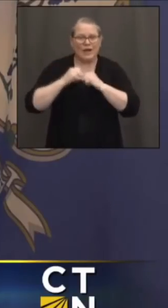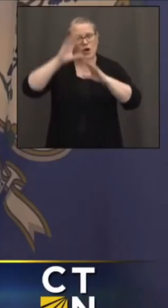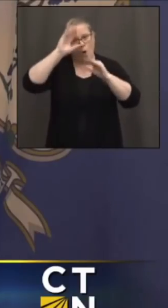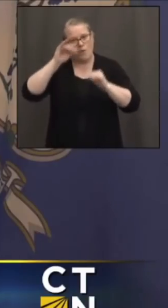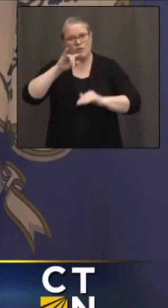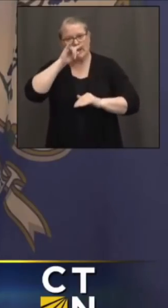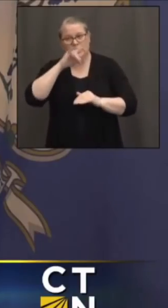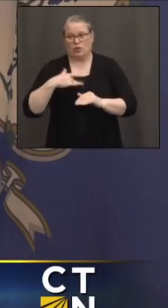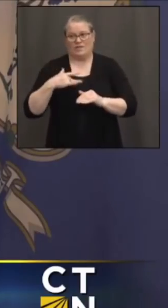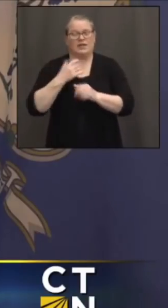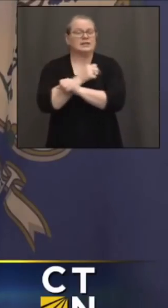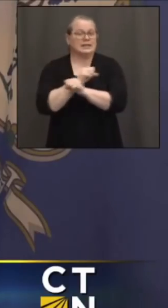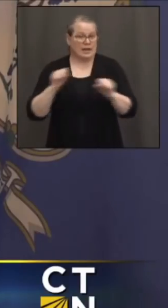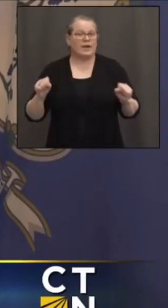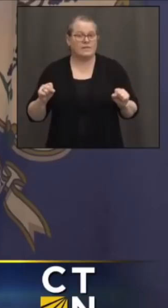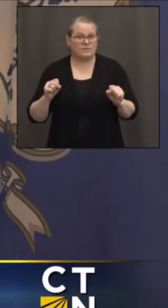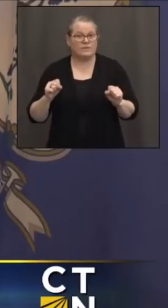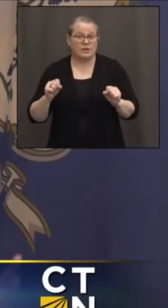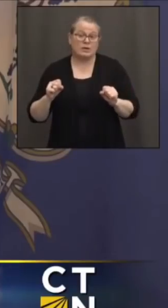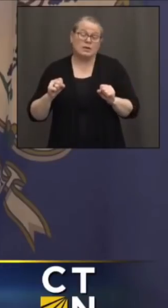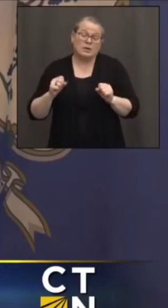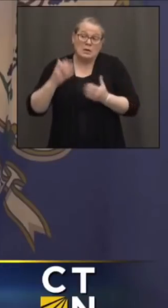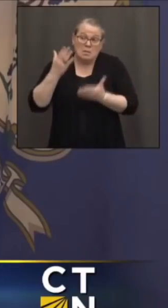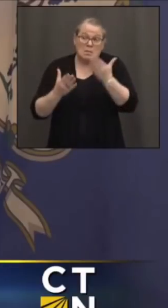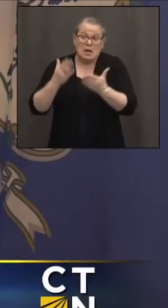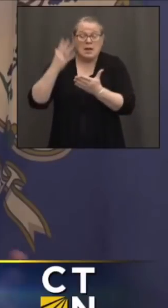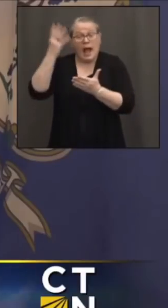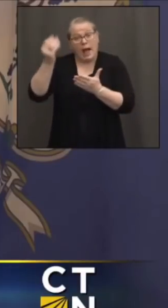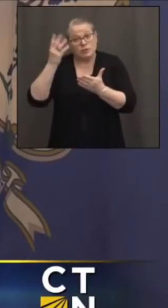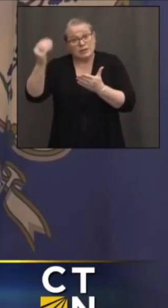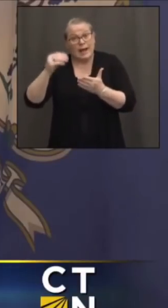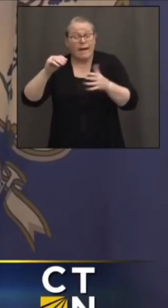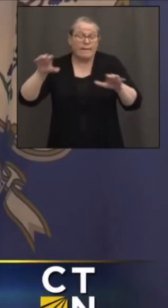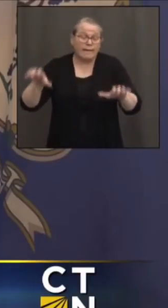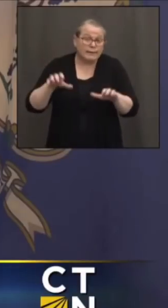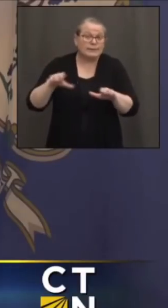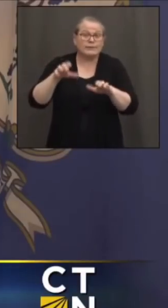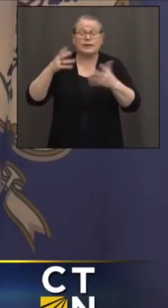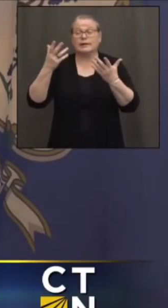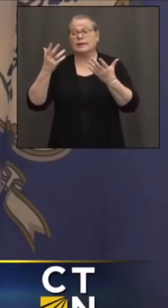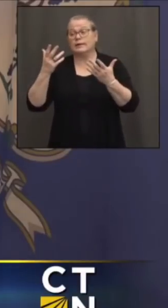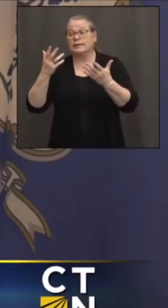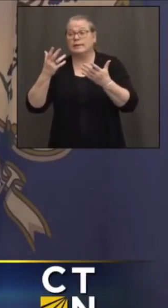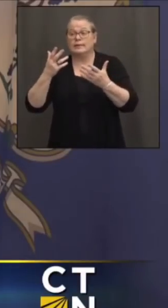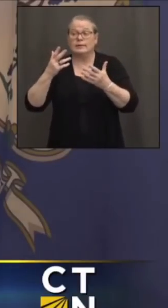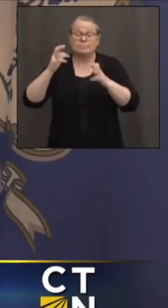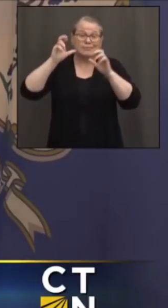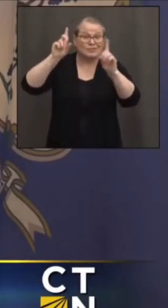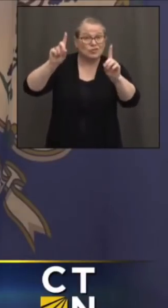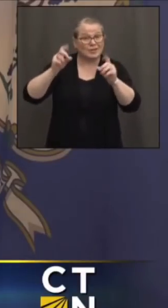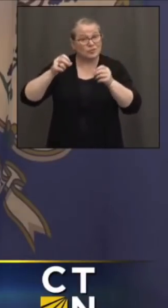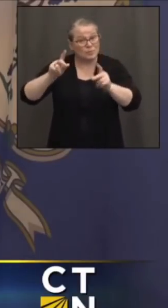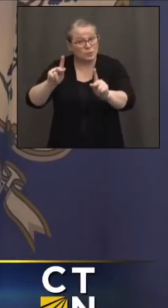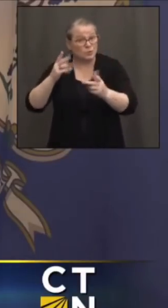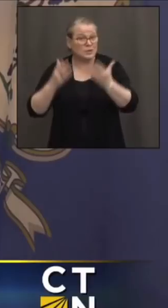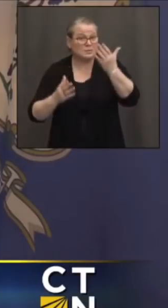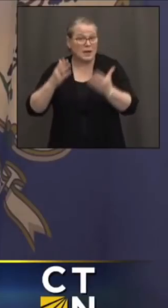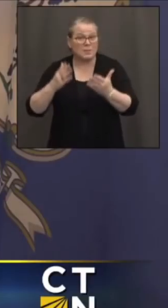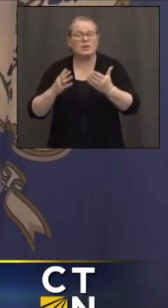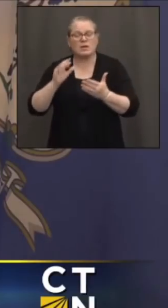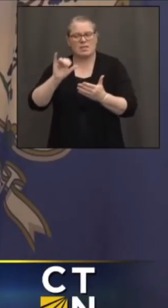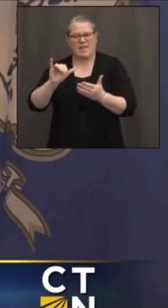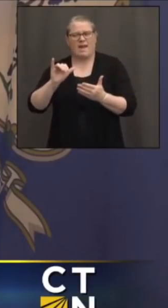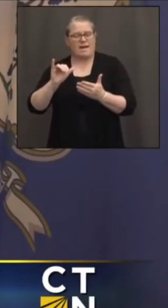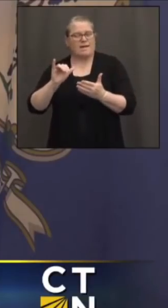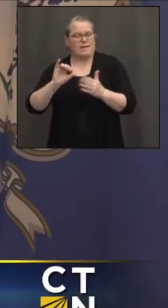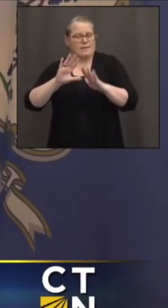can feel safe and maybe have some outdoors activity, maybe some educational opportunities. So that's